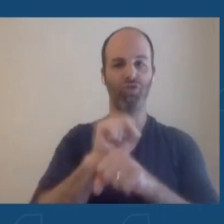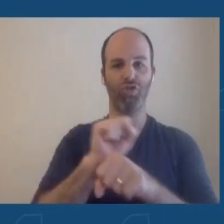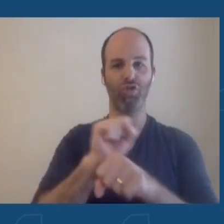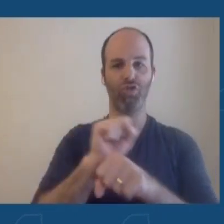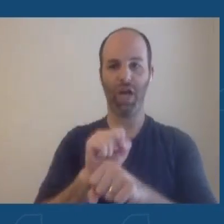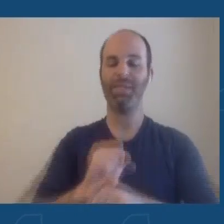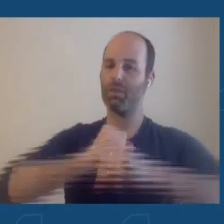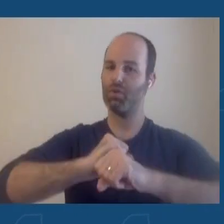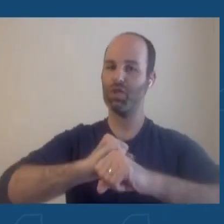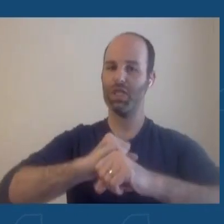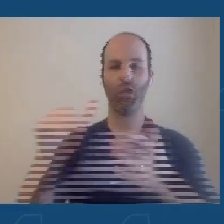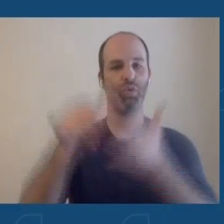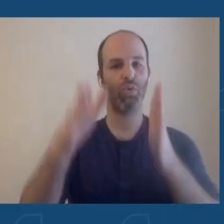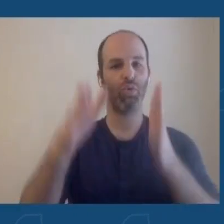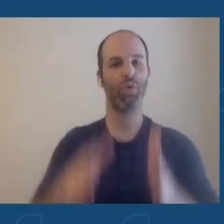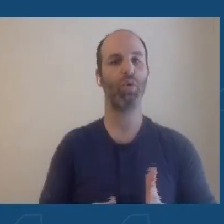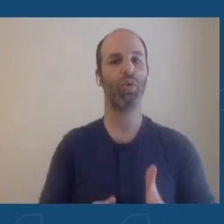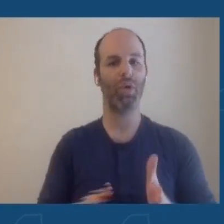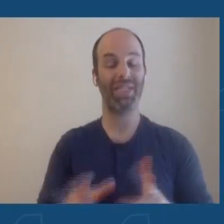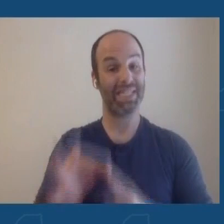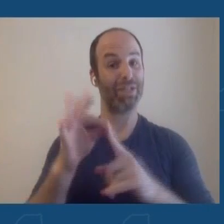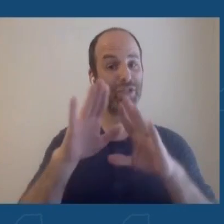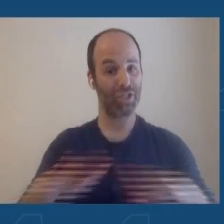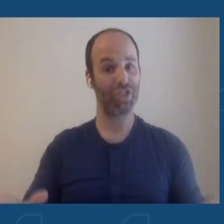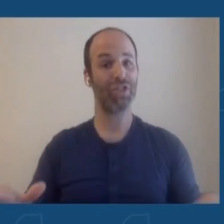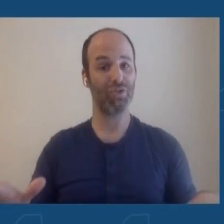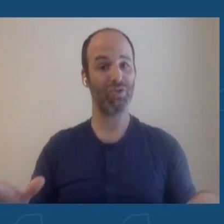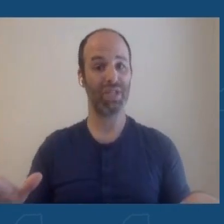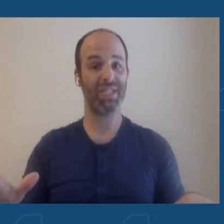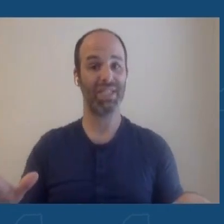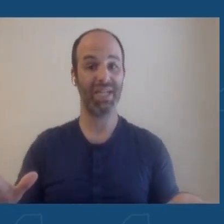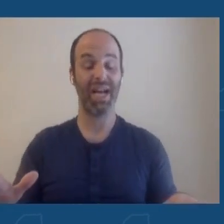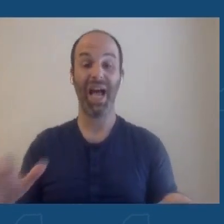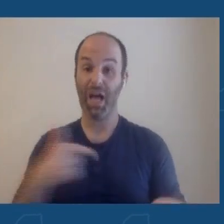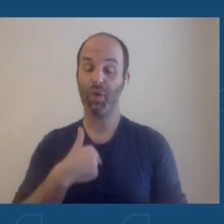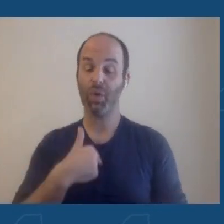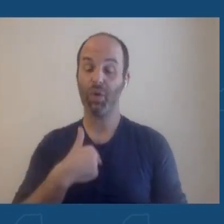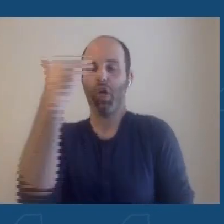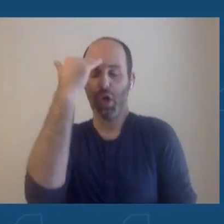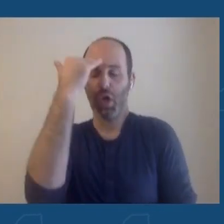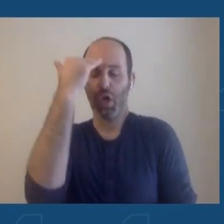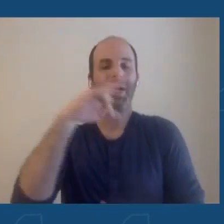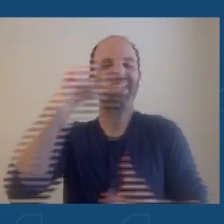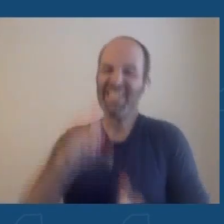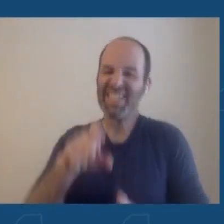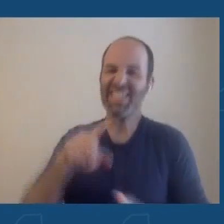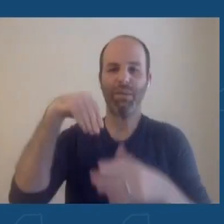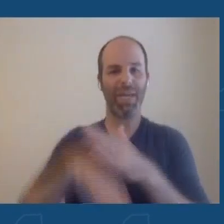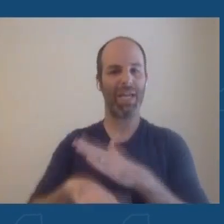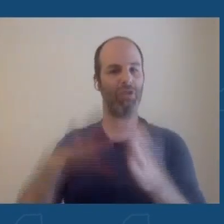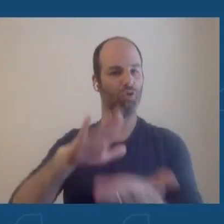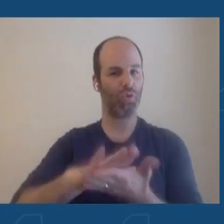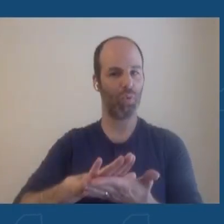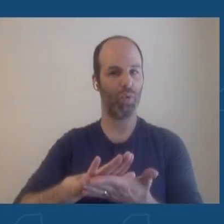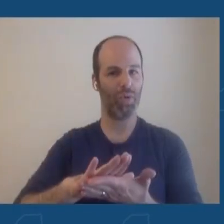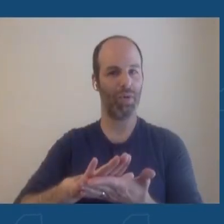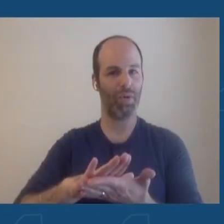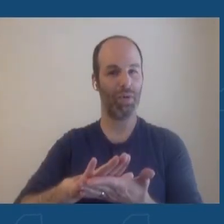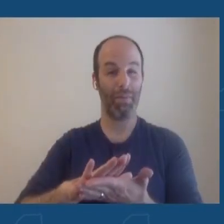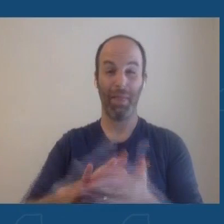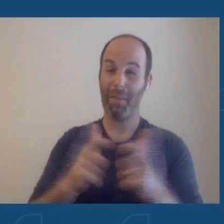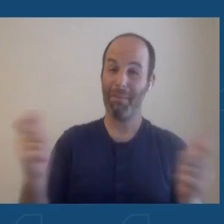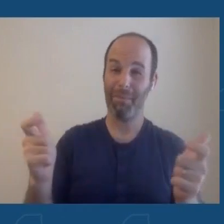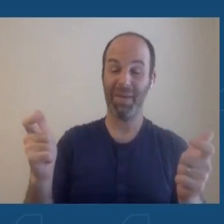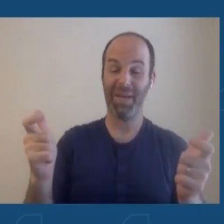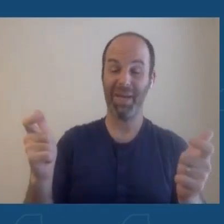and if we've learned anything, we know that kids need to be in school. One of the biggest takeaways that we'll be talking about in our analysis,